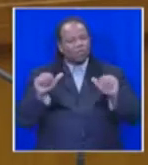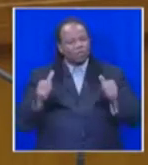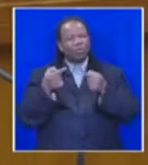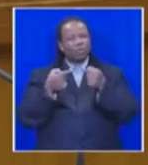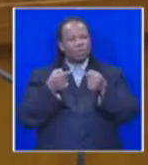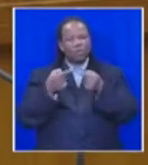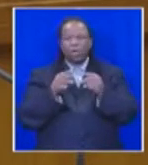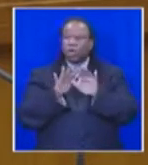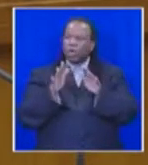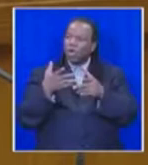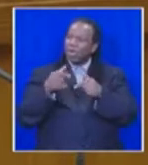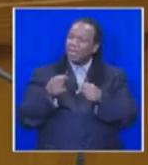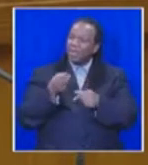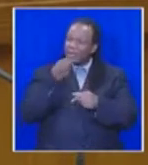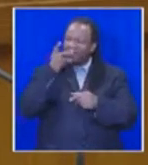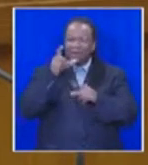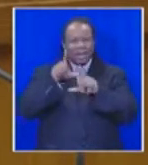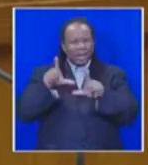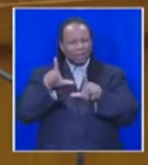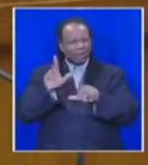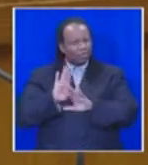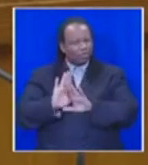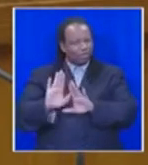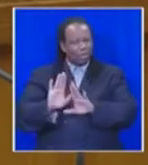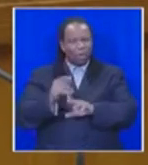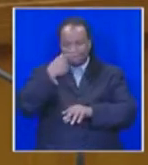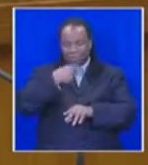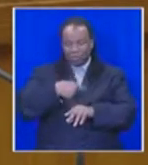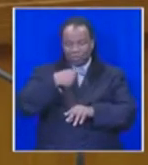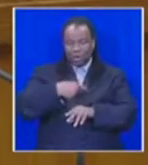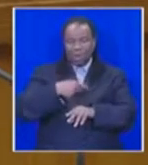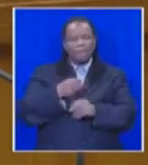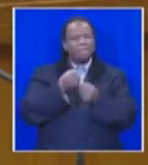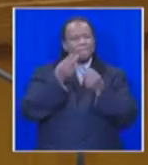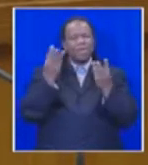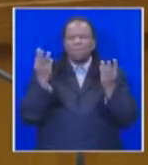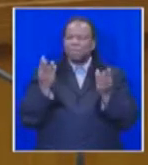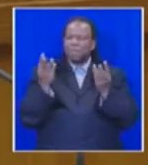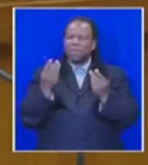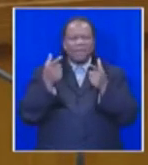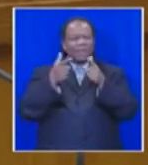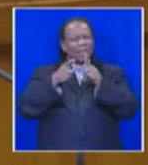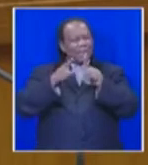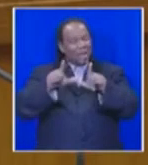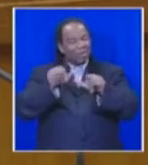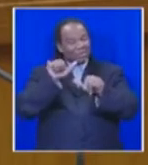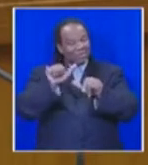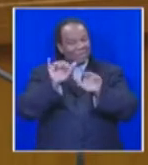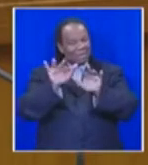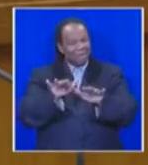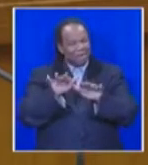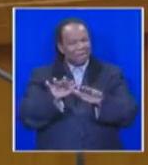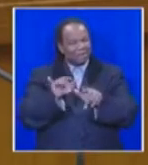insulting language and personal attacks on members. Many people out there are saying the language they hear in this Parliament is